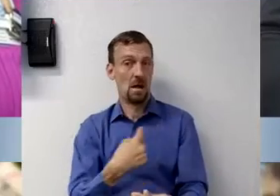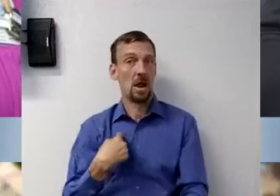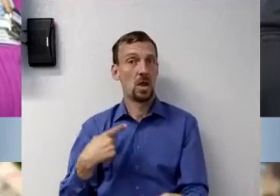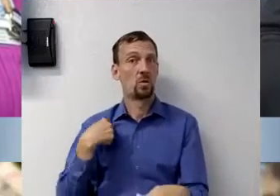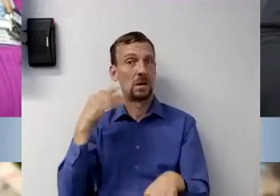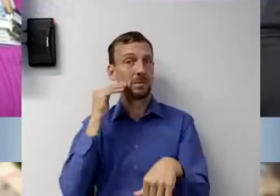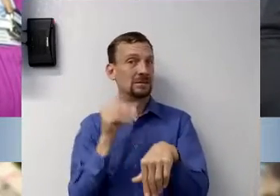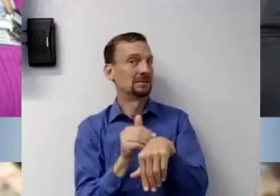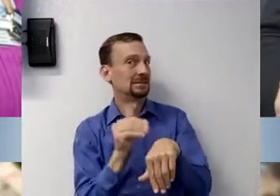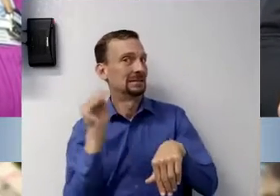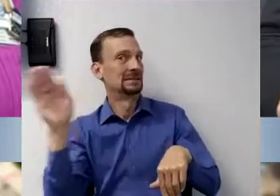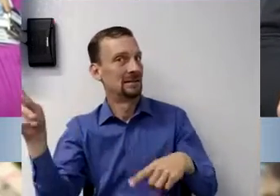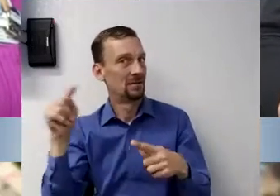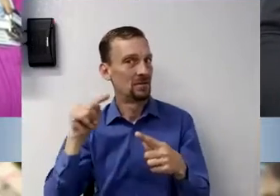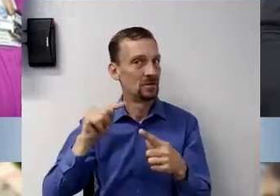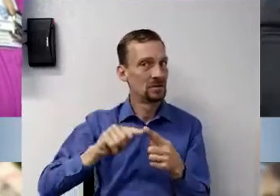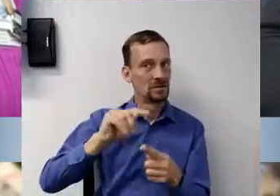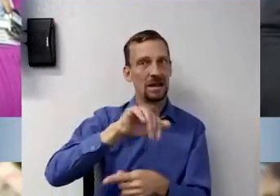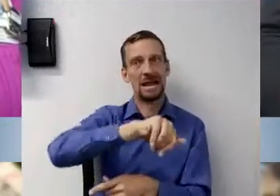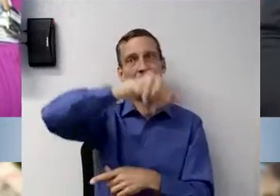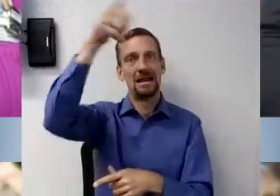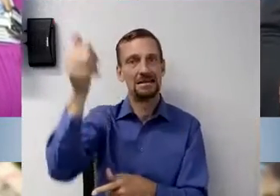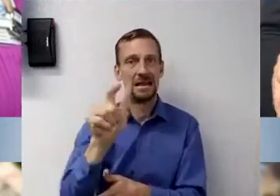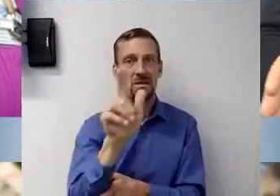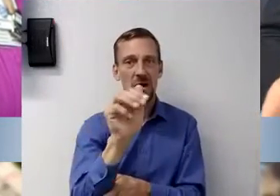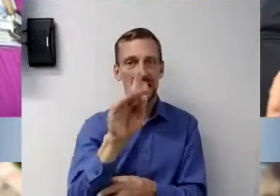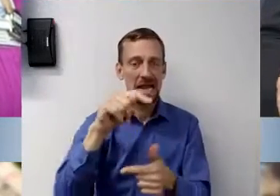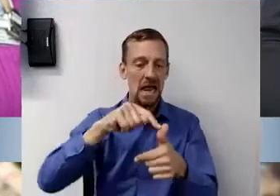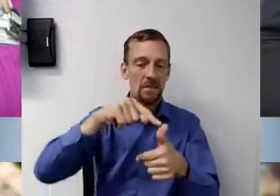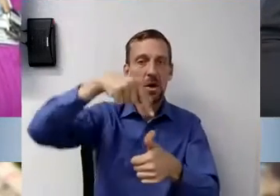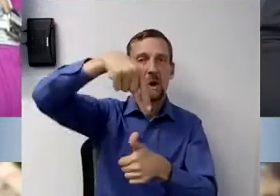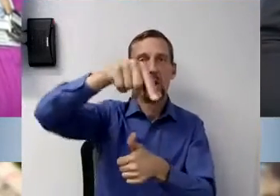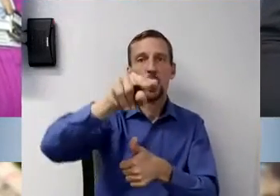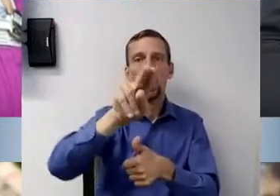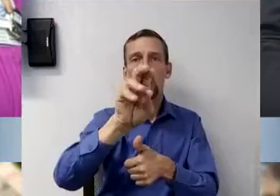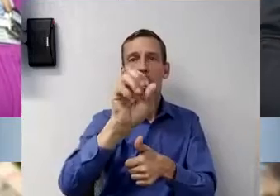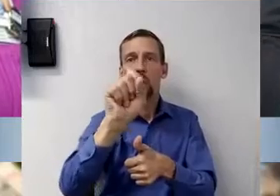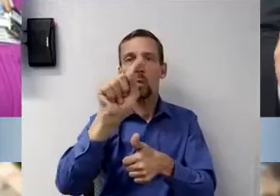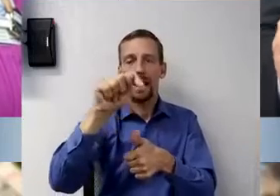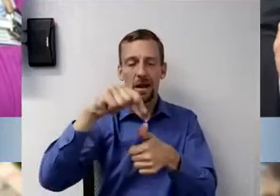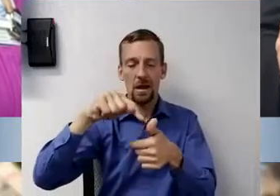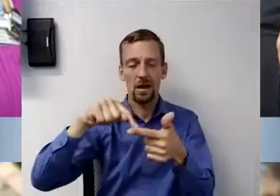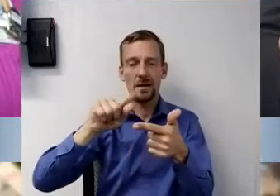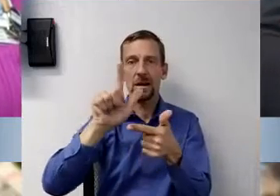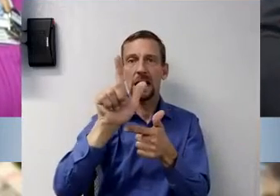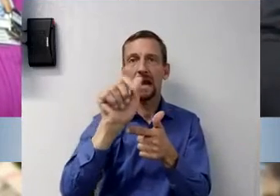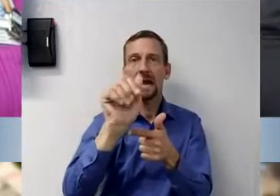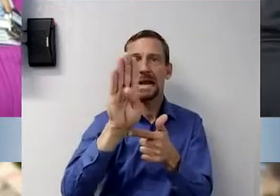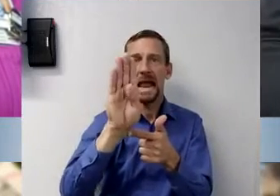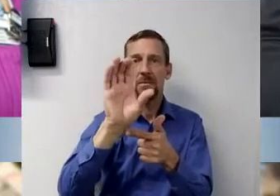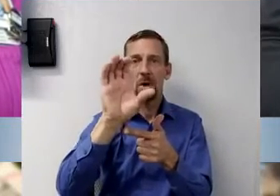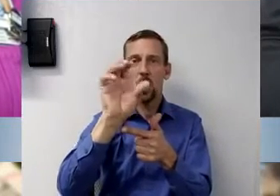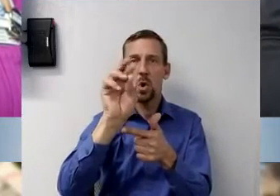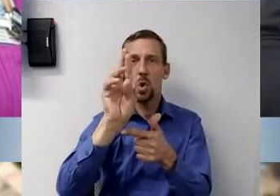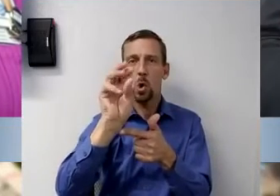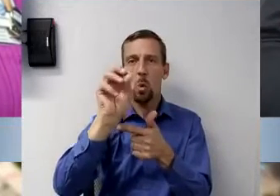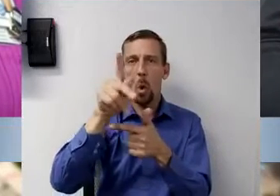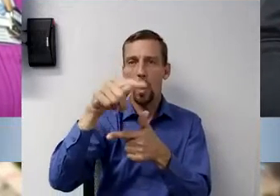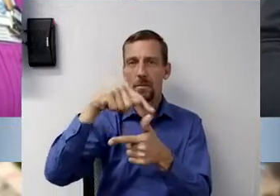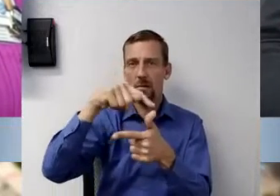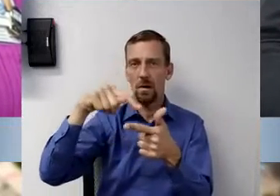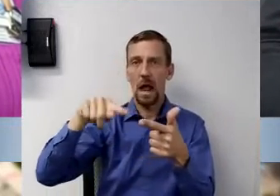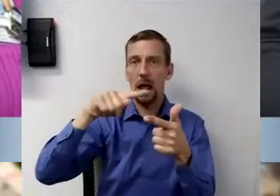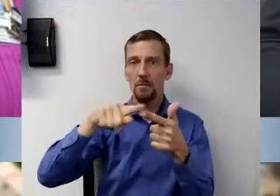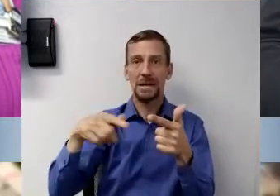specimen to a commercial lab, like Quest or like LabCorp. And, unfortunately, just